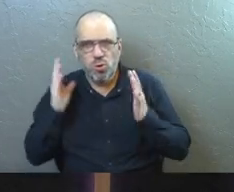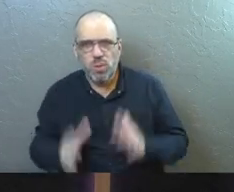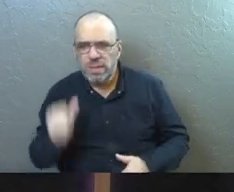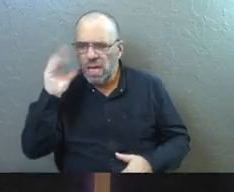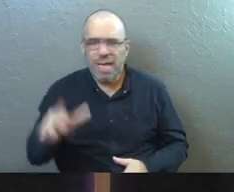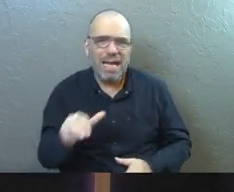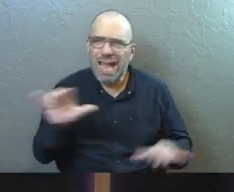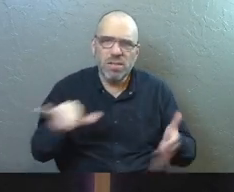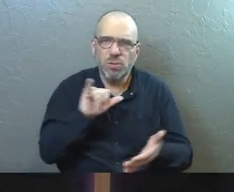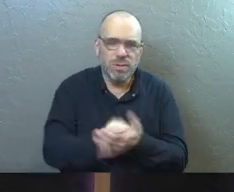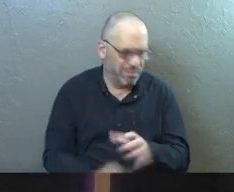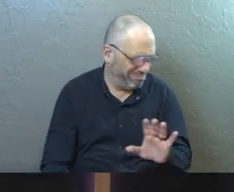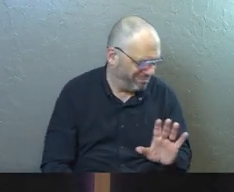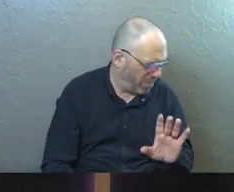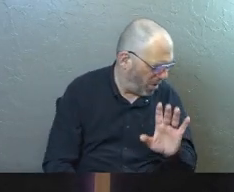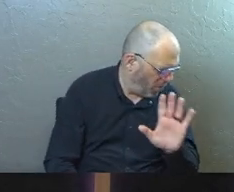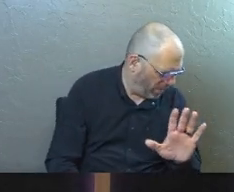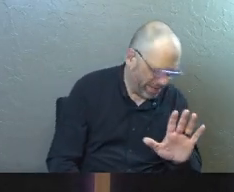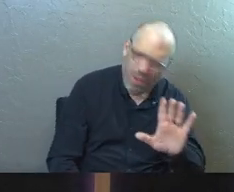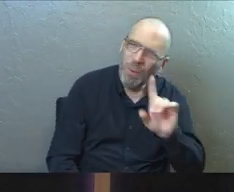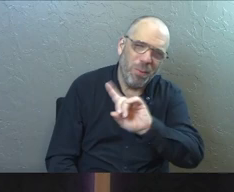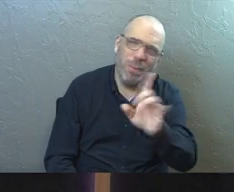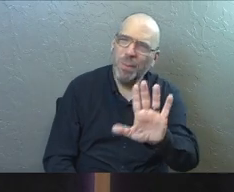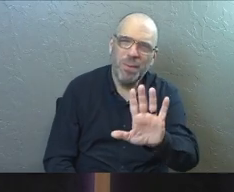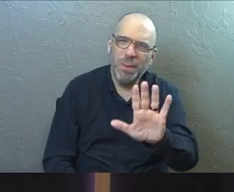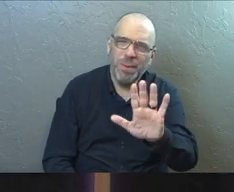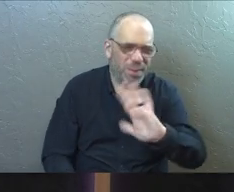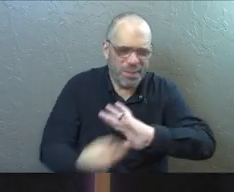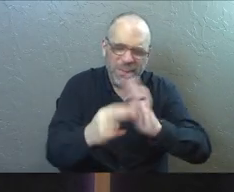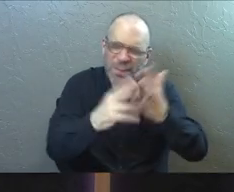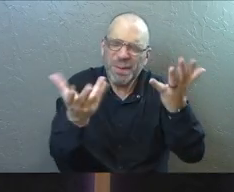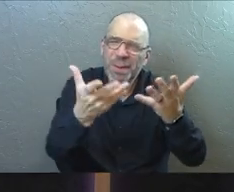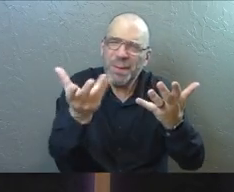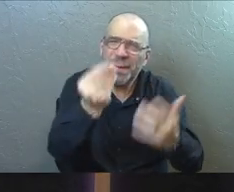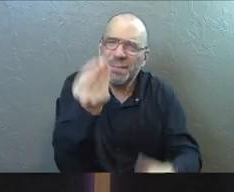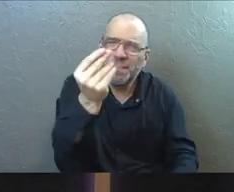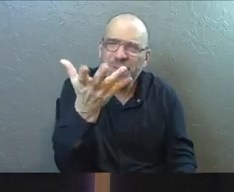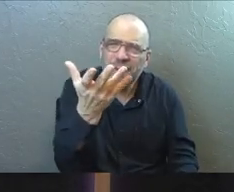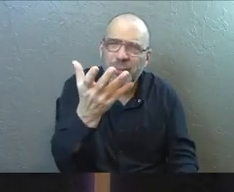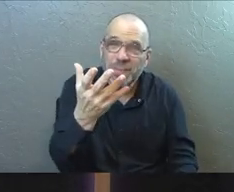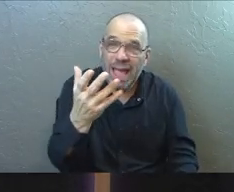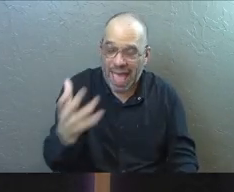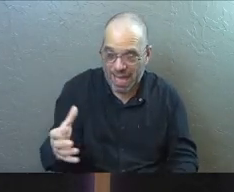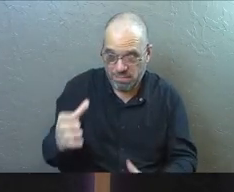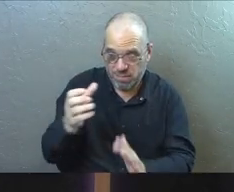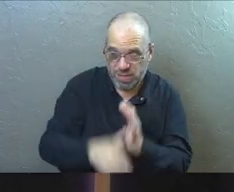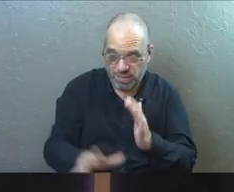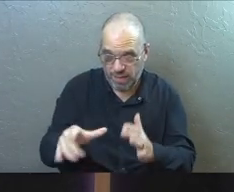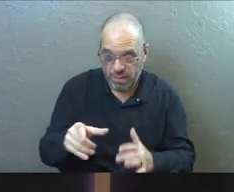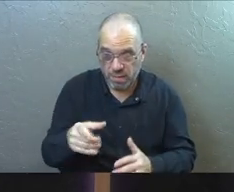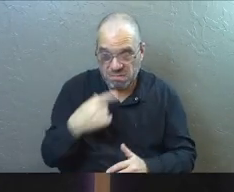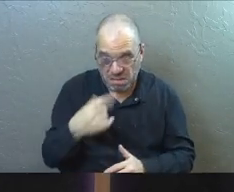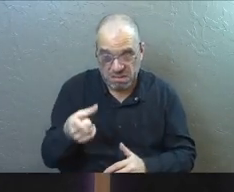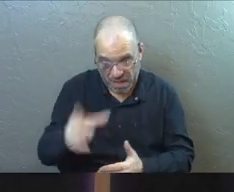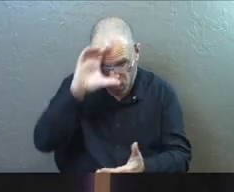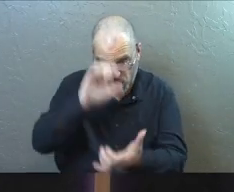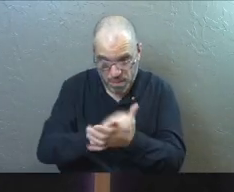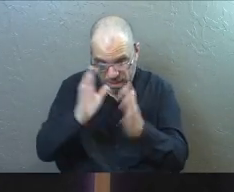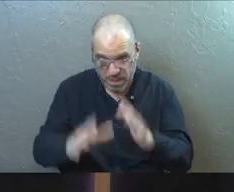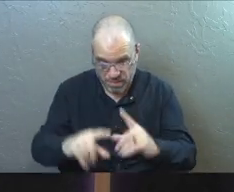God would have never done that. What are we saying? And the indication from the passage is that they were believers.